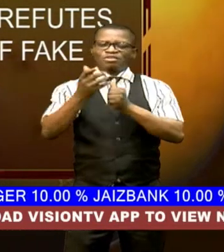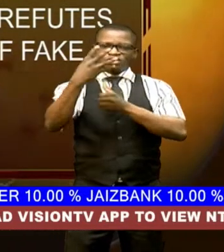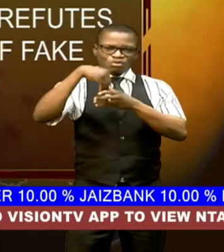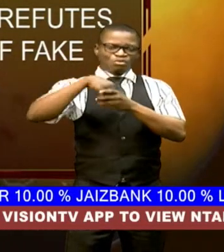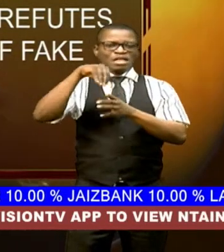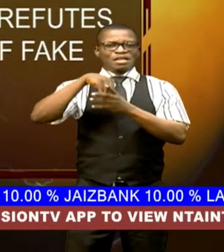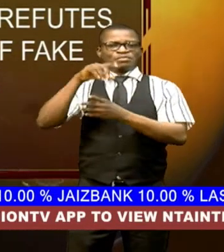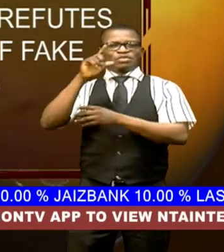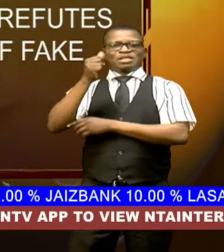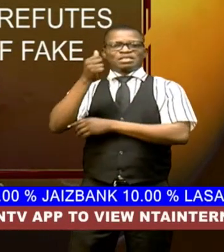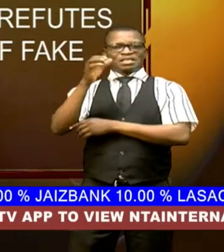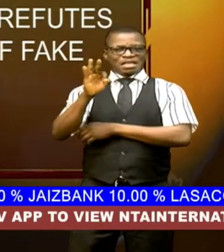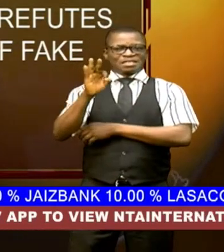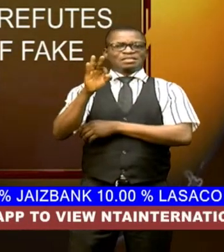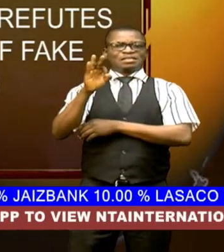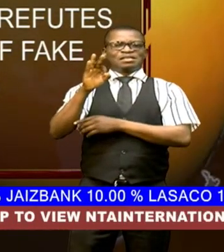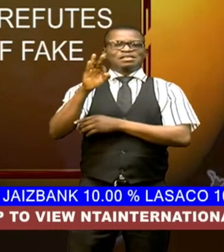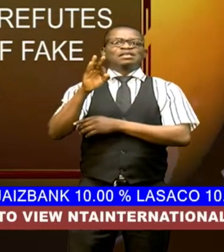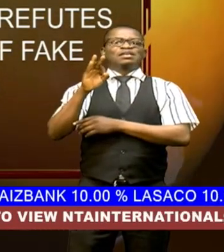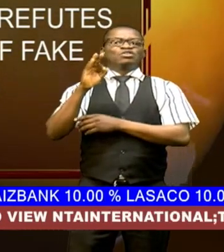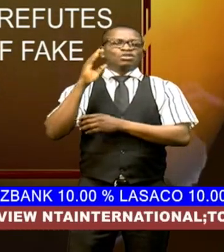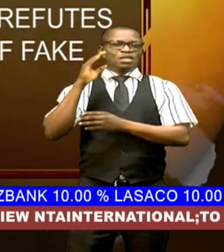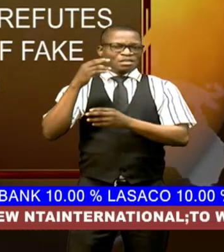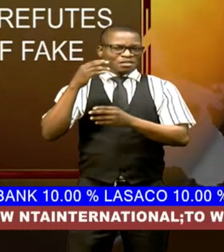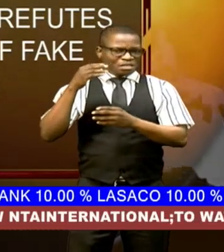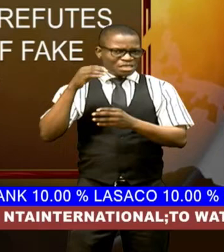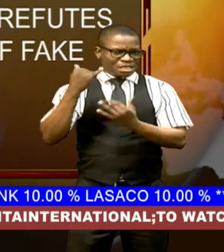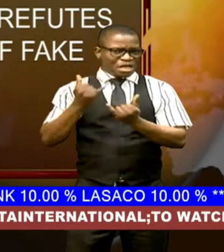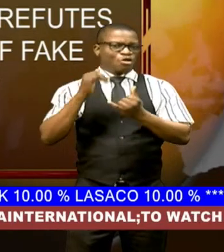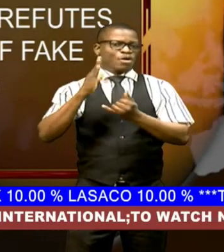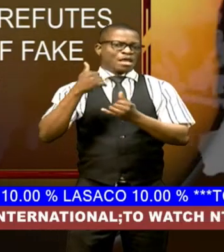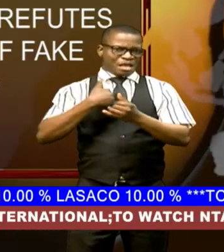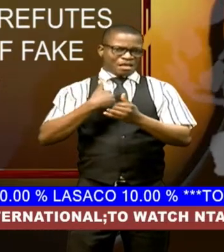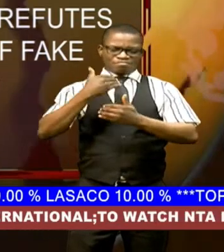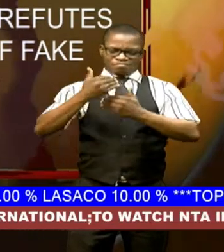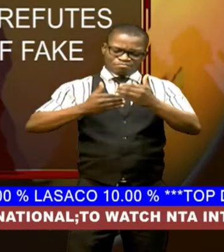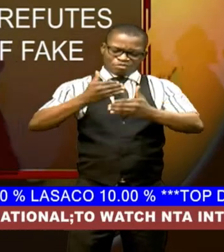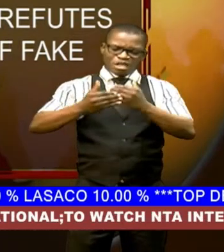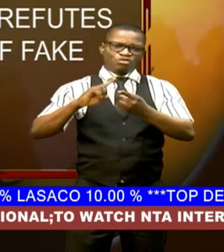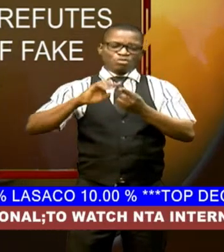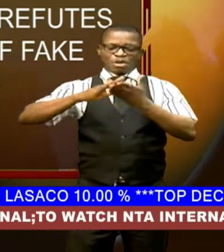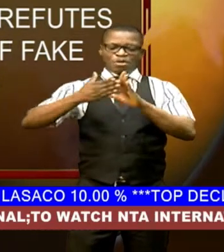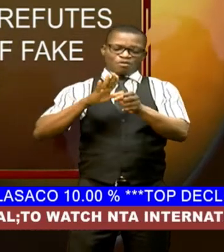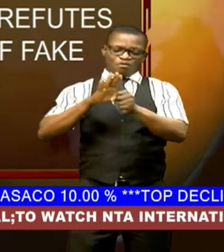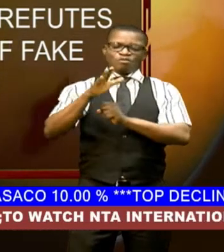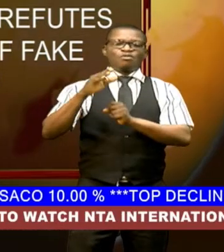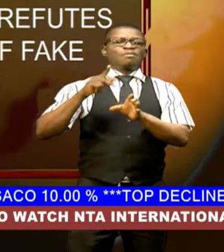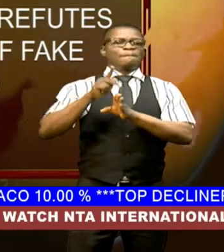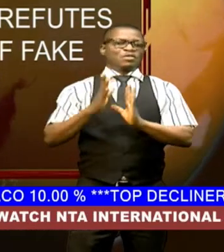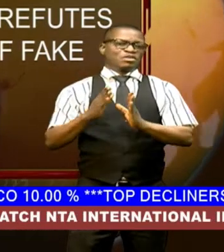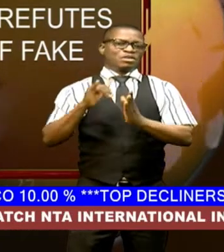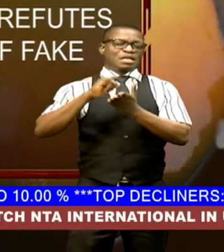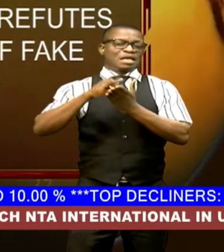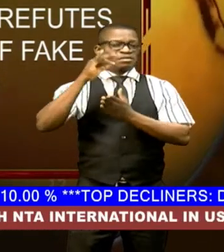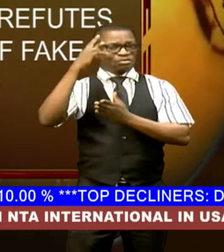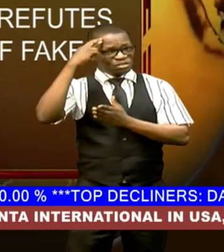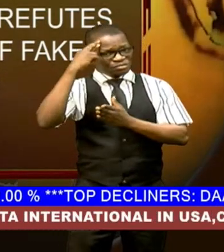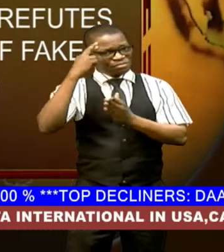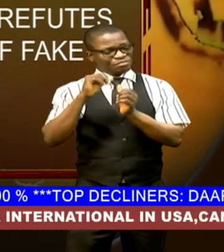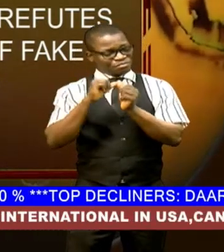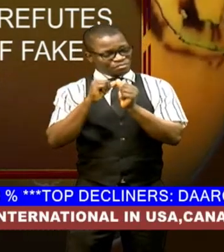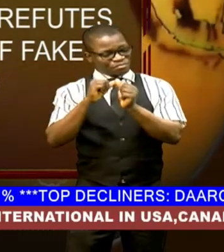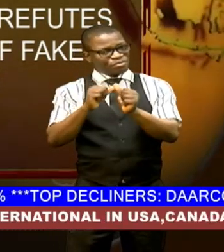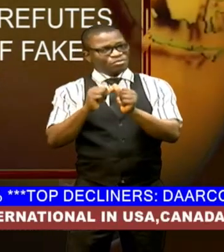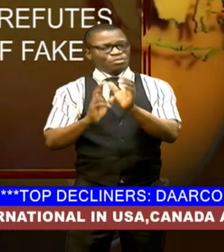2019 exercise may not have matured and progressed to become full professors this is the reason why it continuously